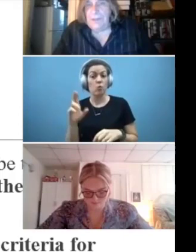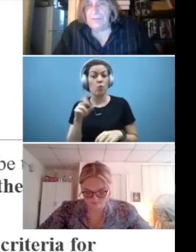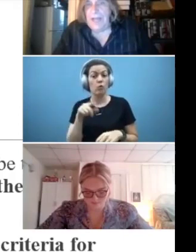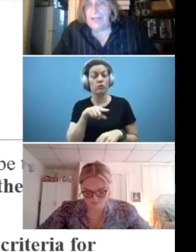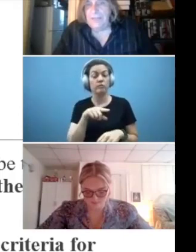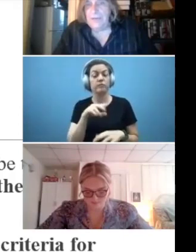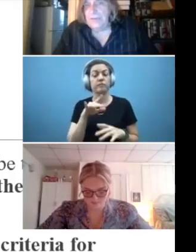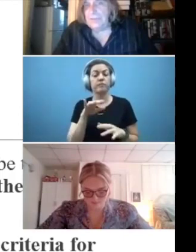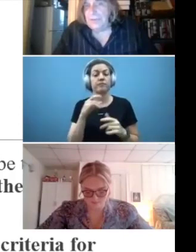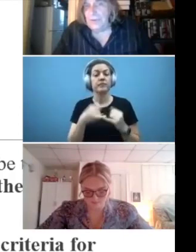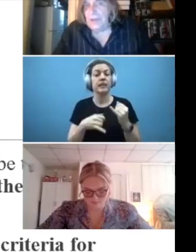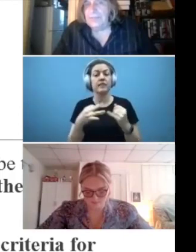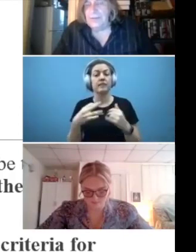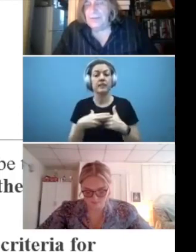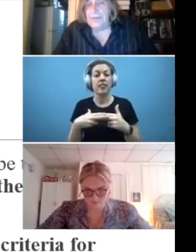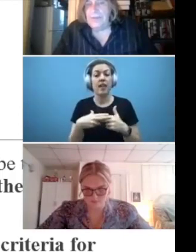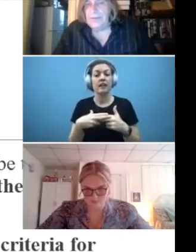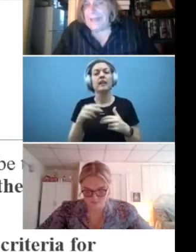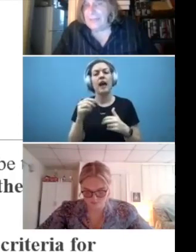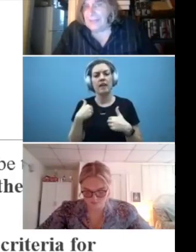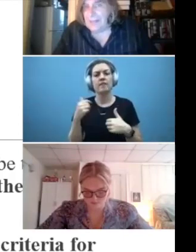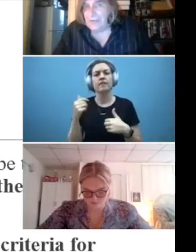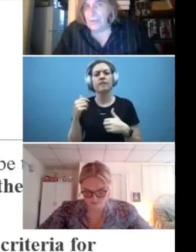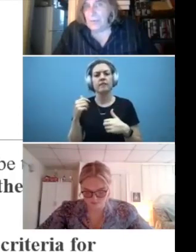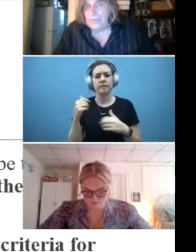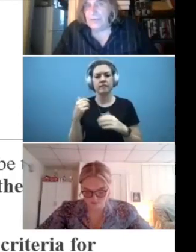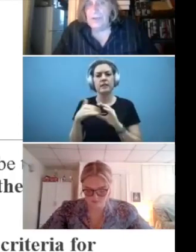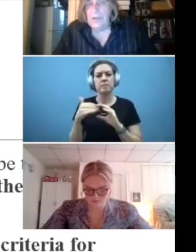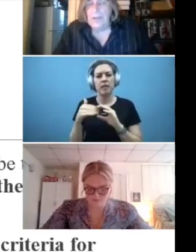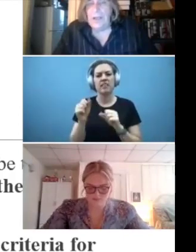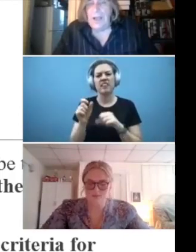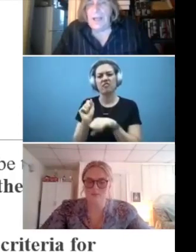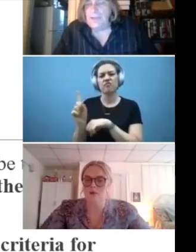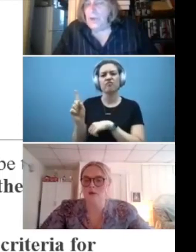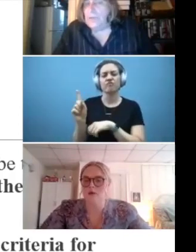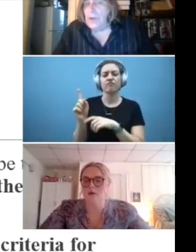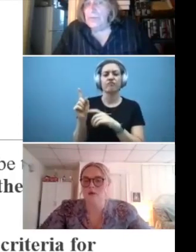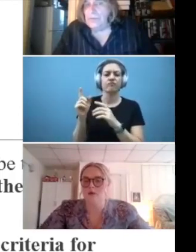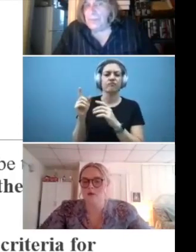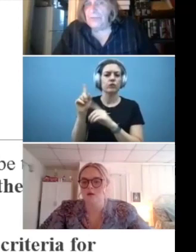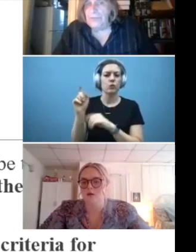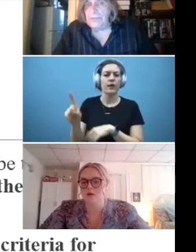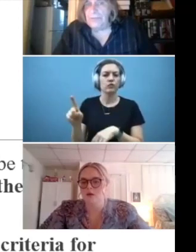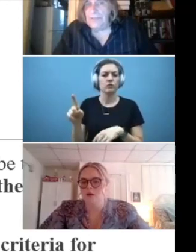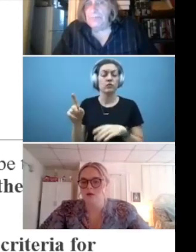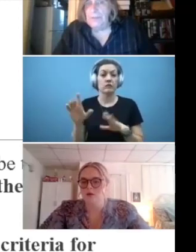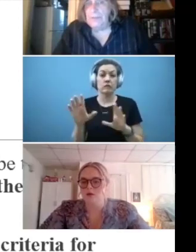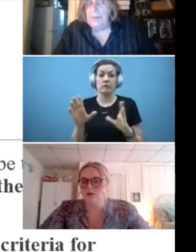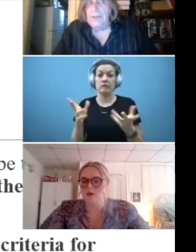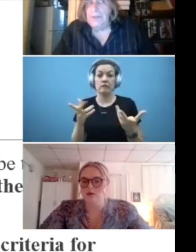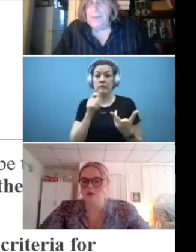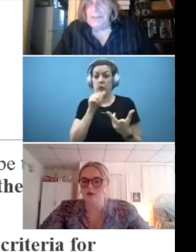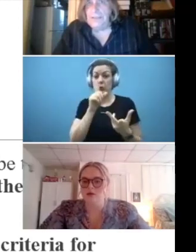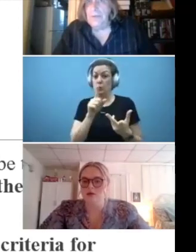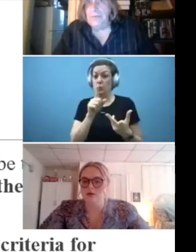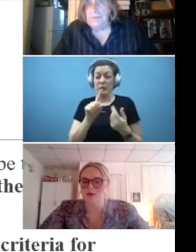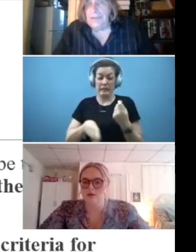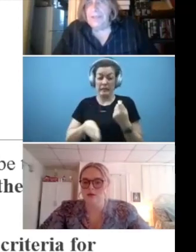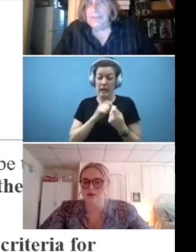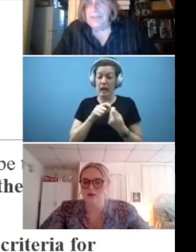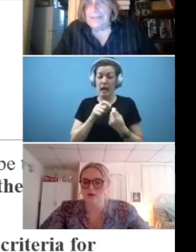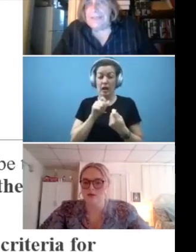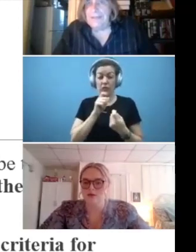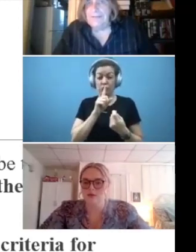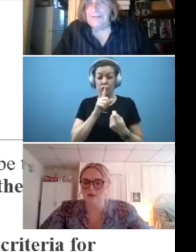the end of the slideshow, there's an address that you can ask any other question. I don't know just positively, but intuitively